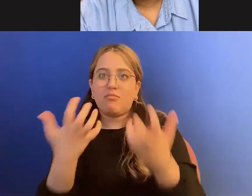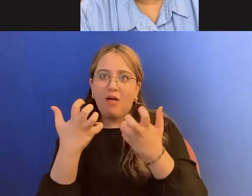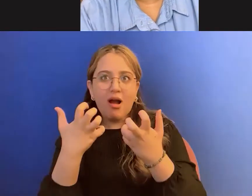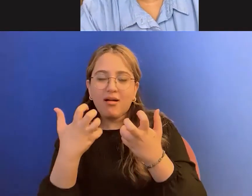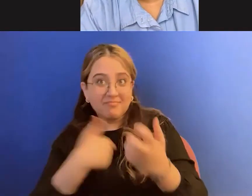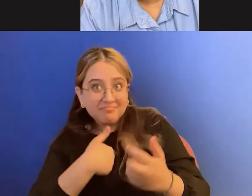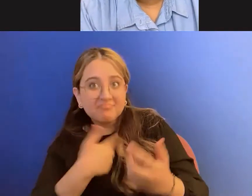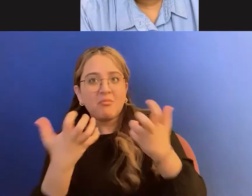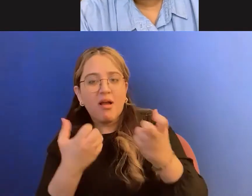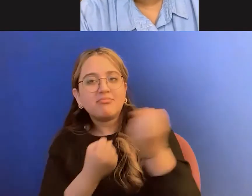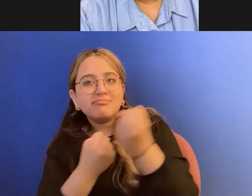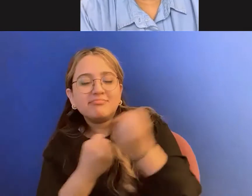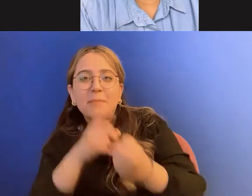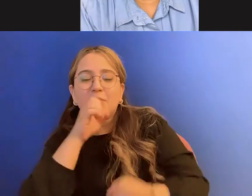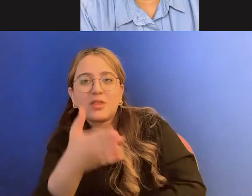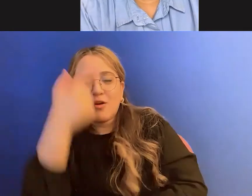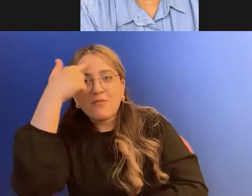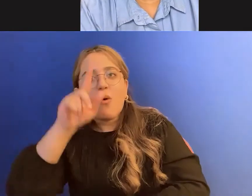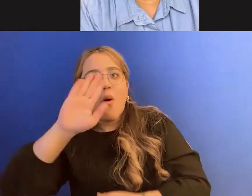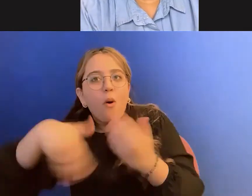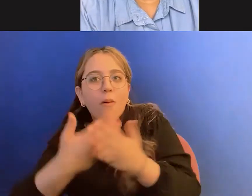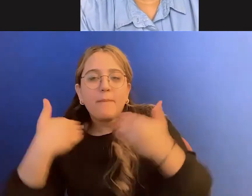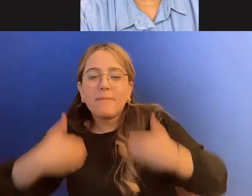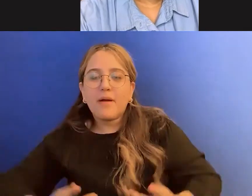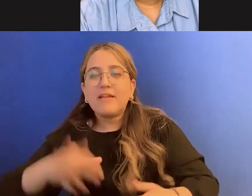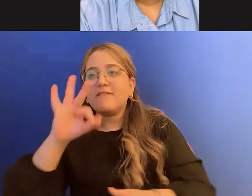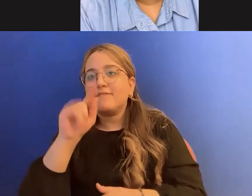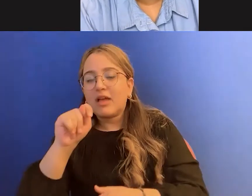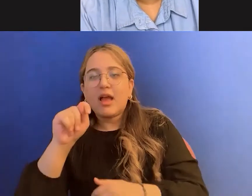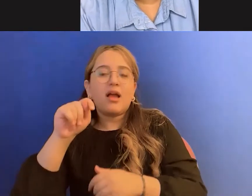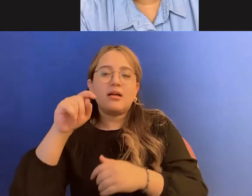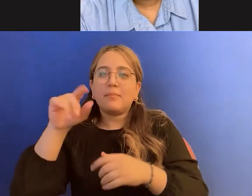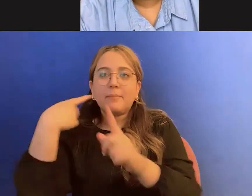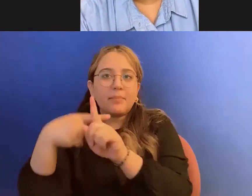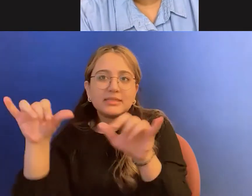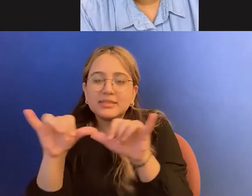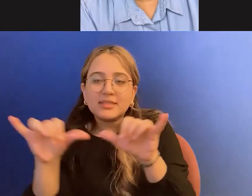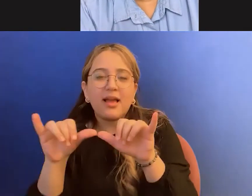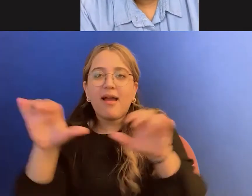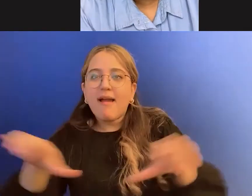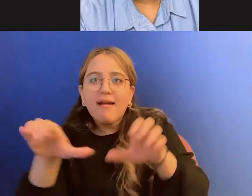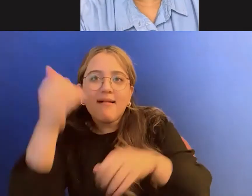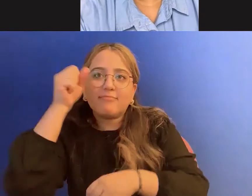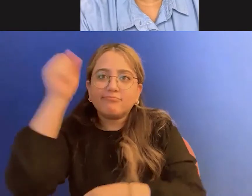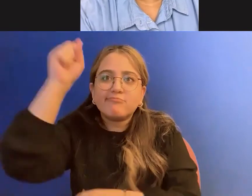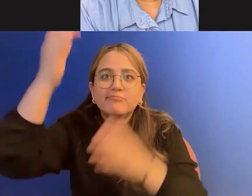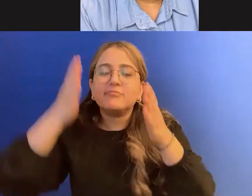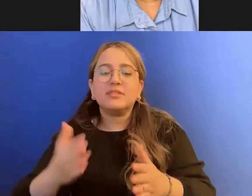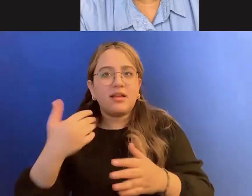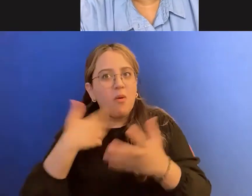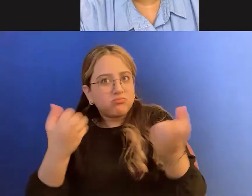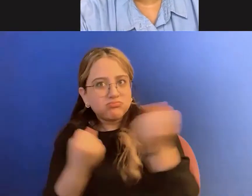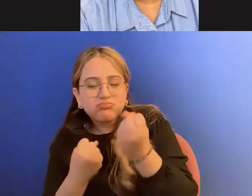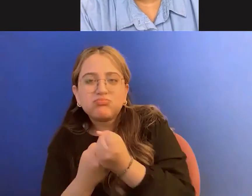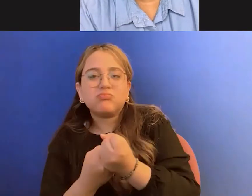fashion bloggers and fat activists and, um, just to, uh, pay it forward as well. So yeah,